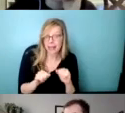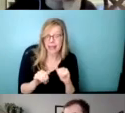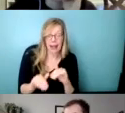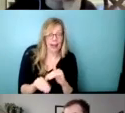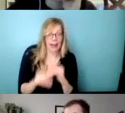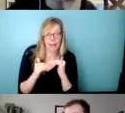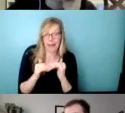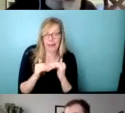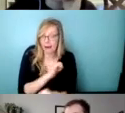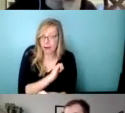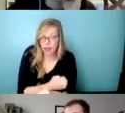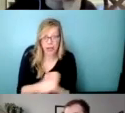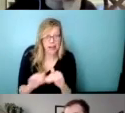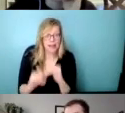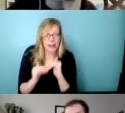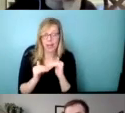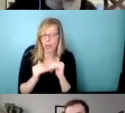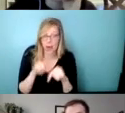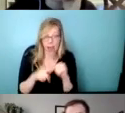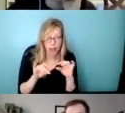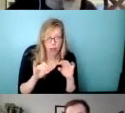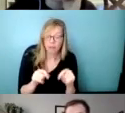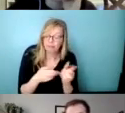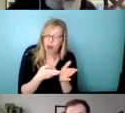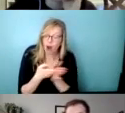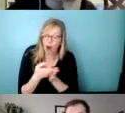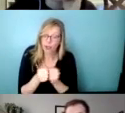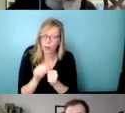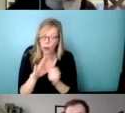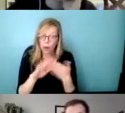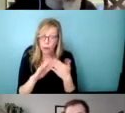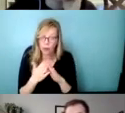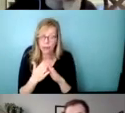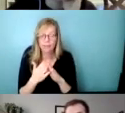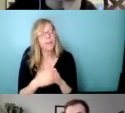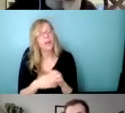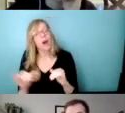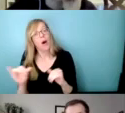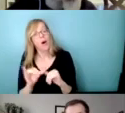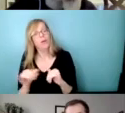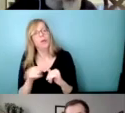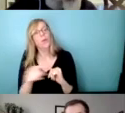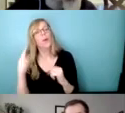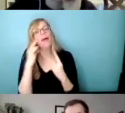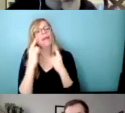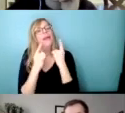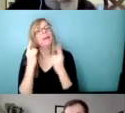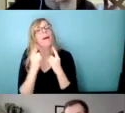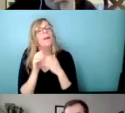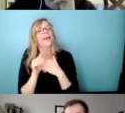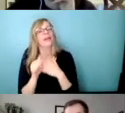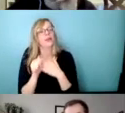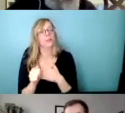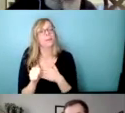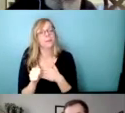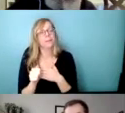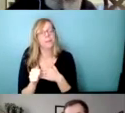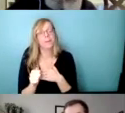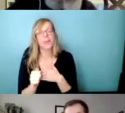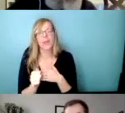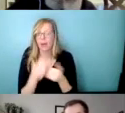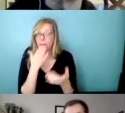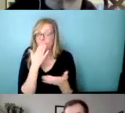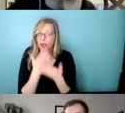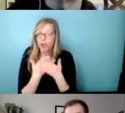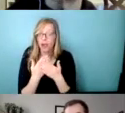very challenging. Uh, it's also, uh, great to think about leadership. Uh, it's really good. And we, we advocate for